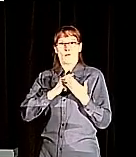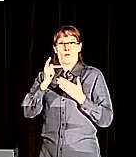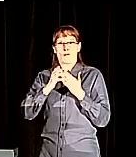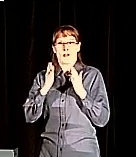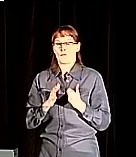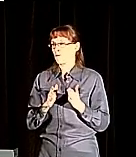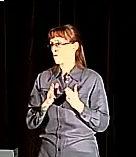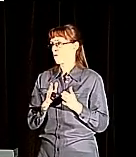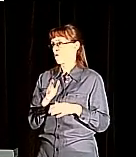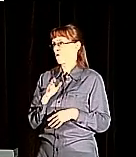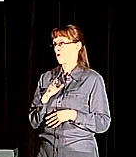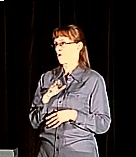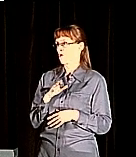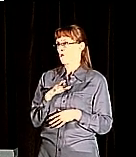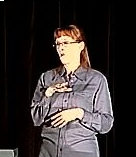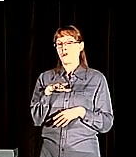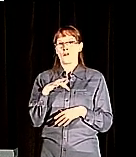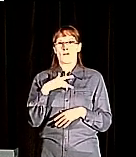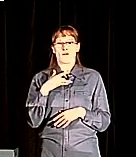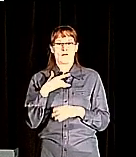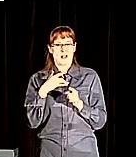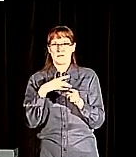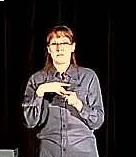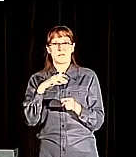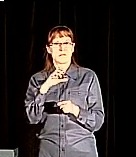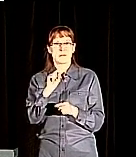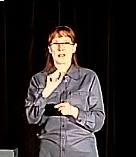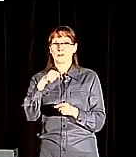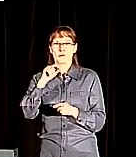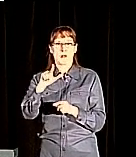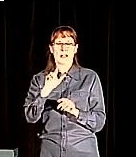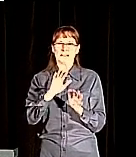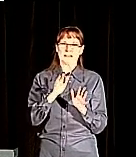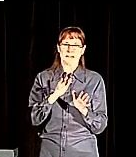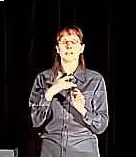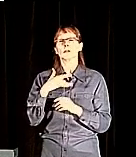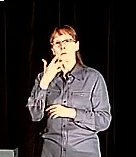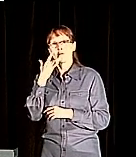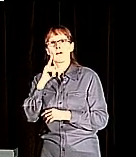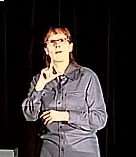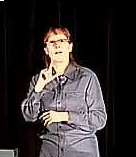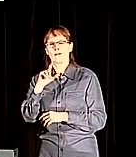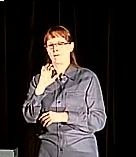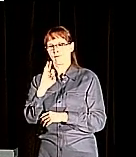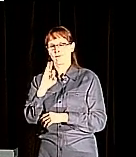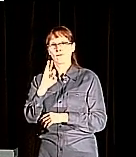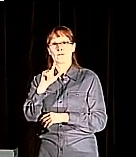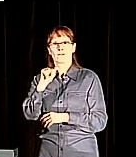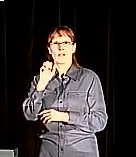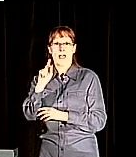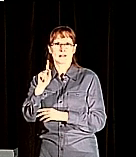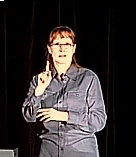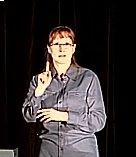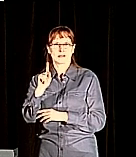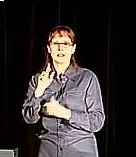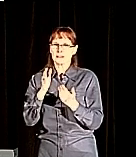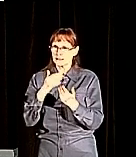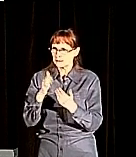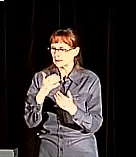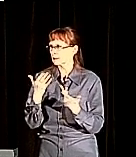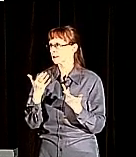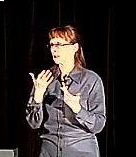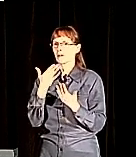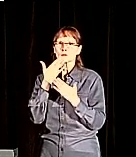particularly Flask, which was easy to get started, had a great community,